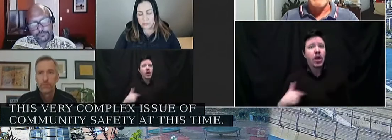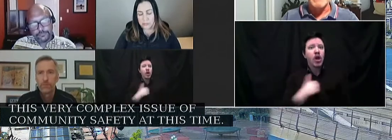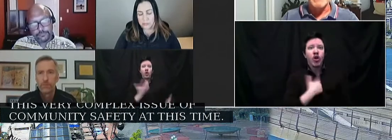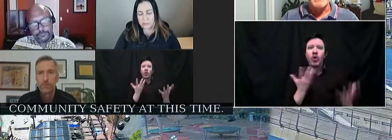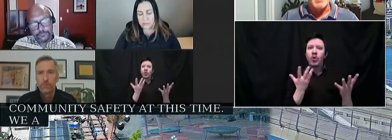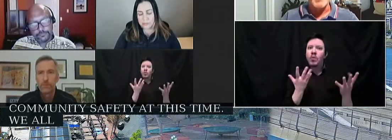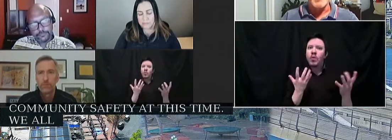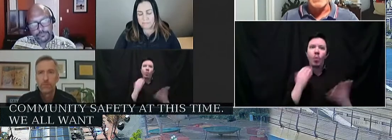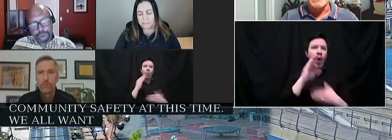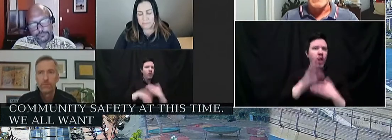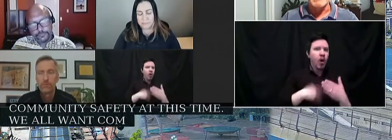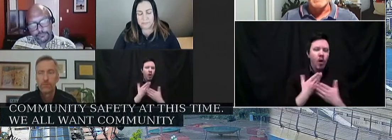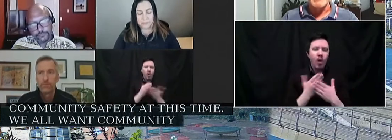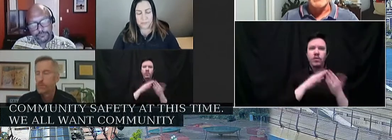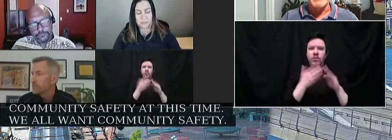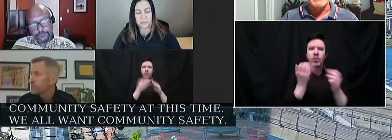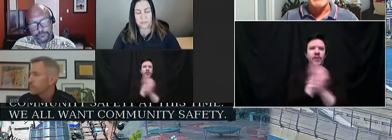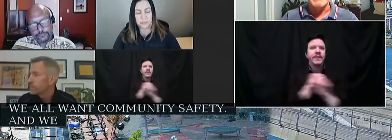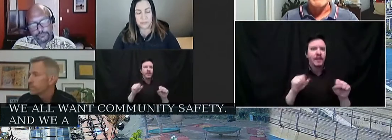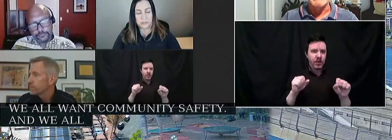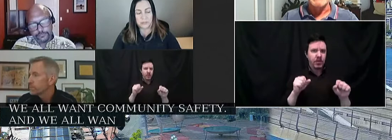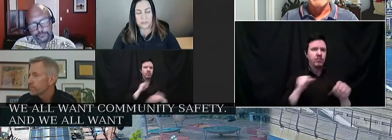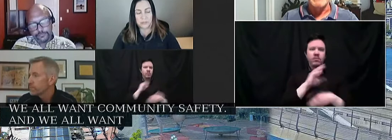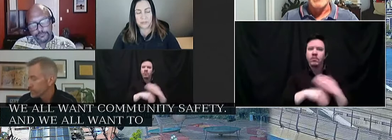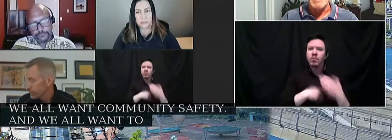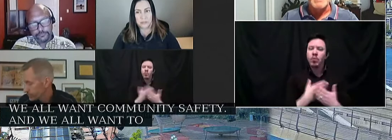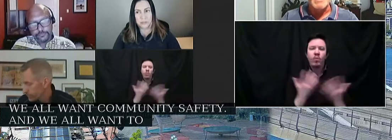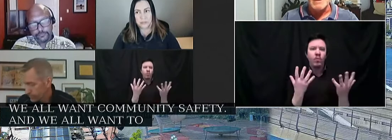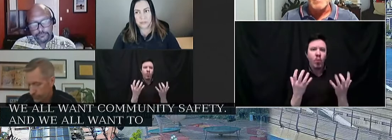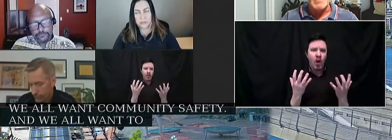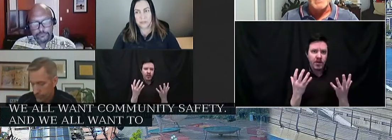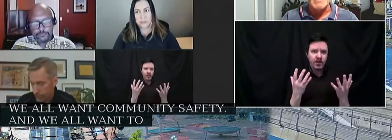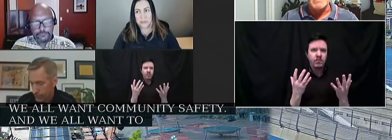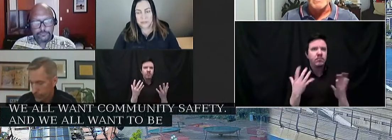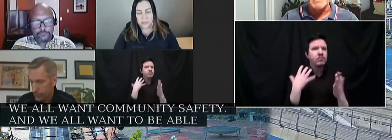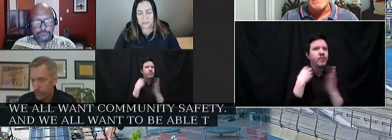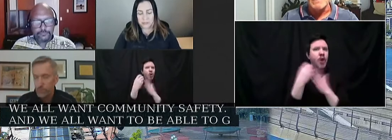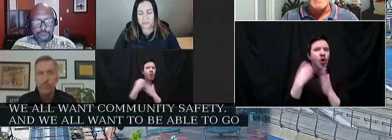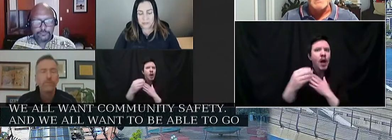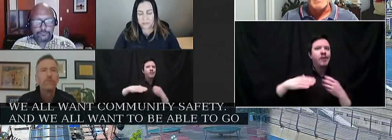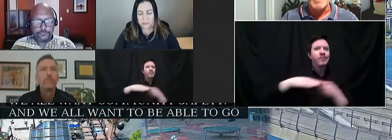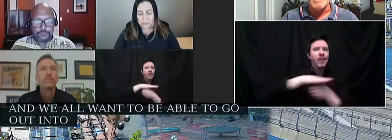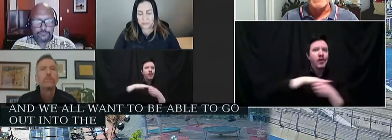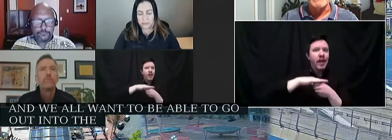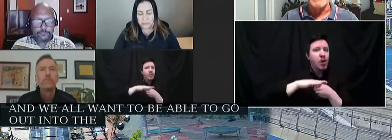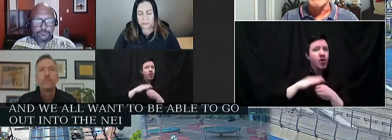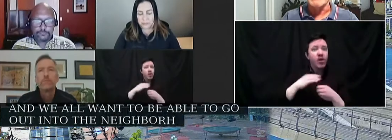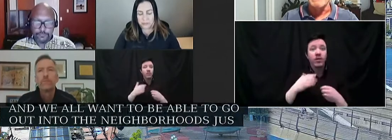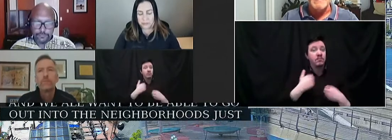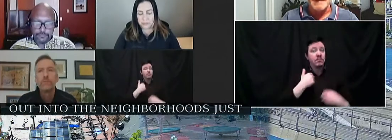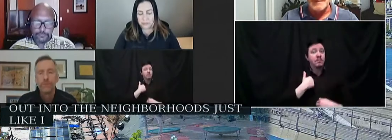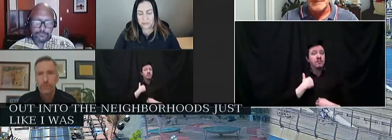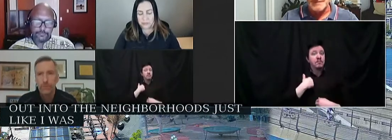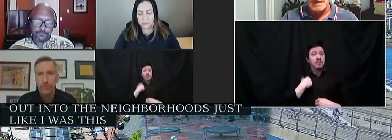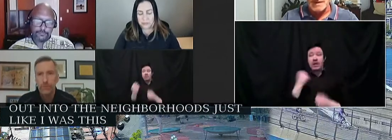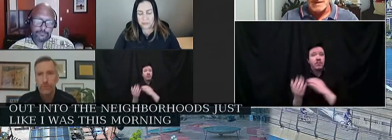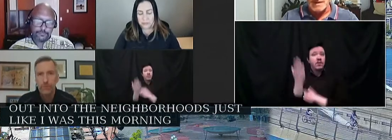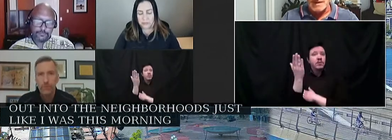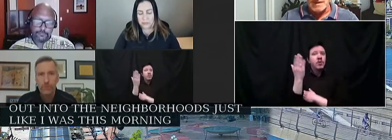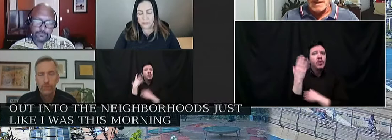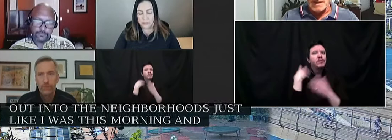safety. And we all want to be able to go out into our neighborhoods, just like I was this morning, and feel safe.